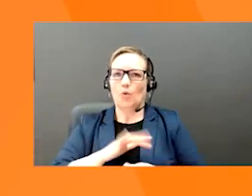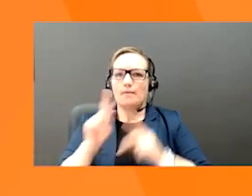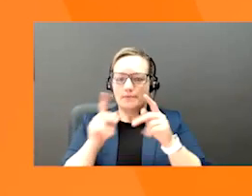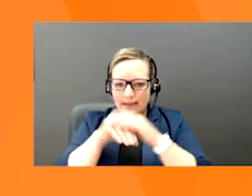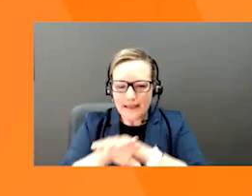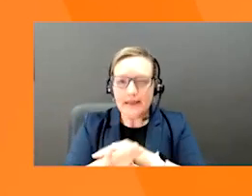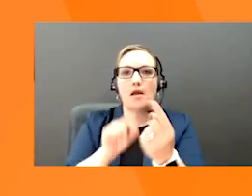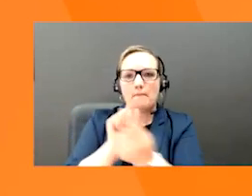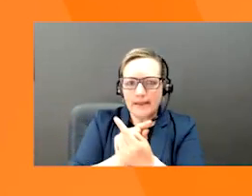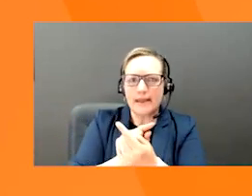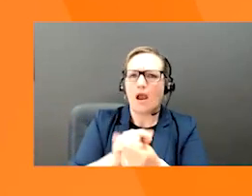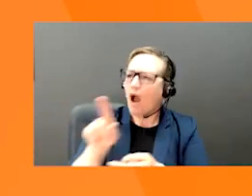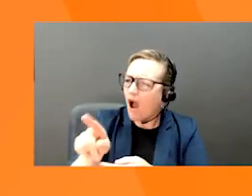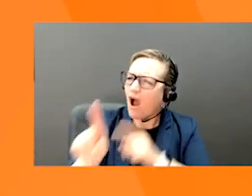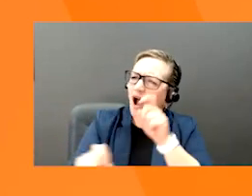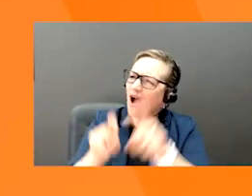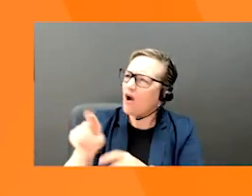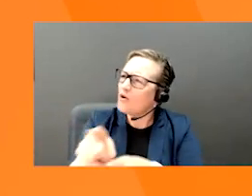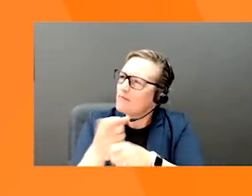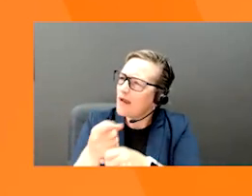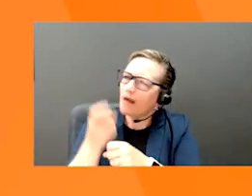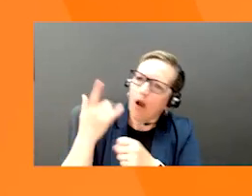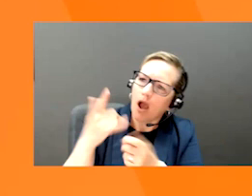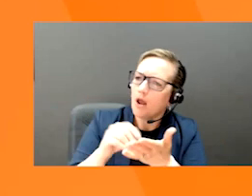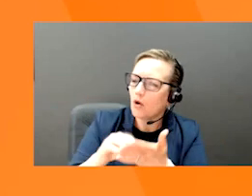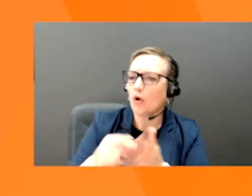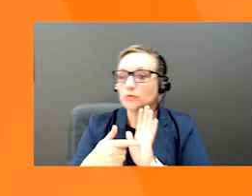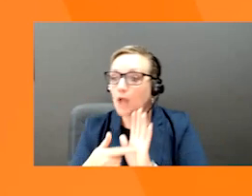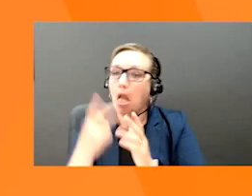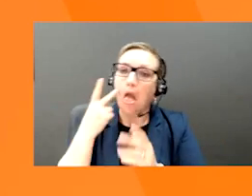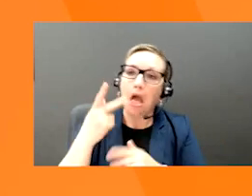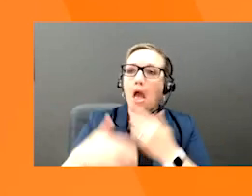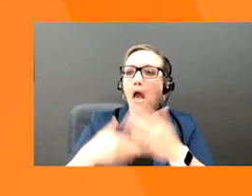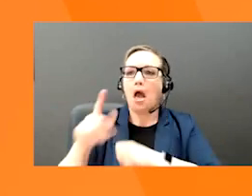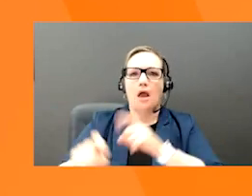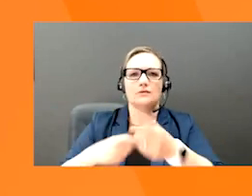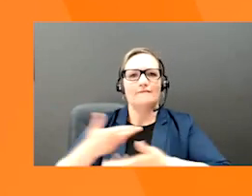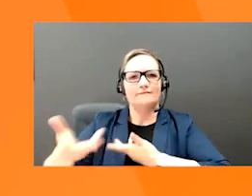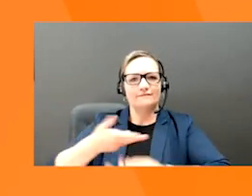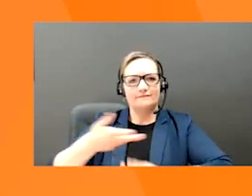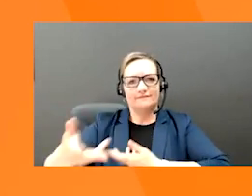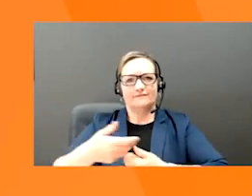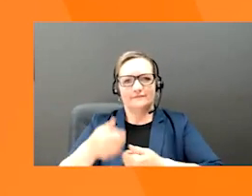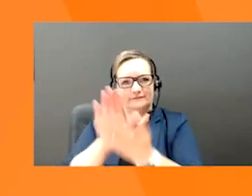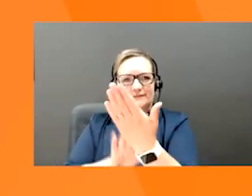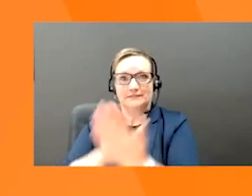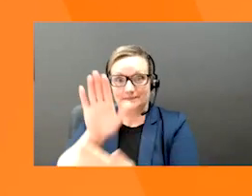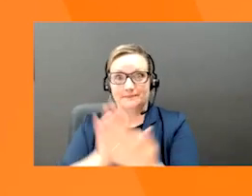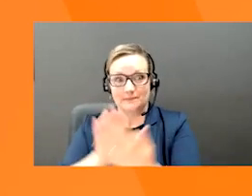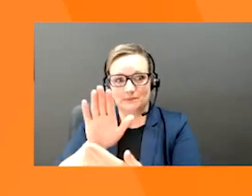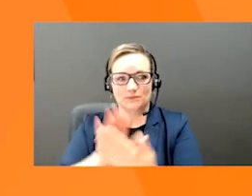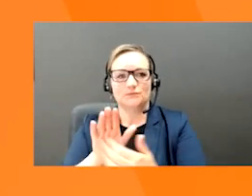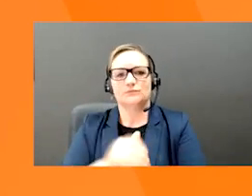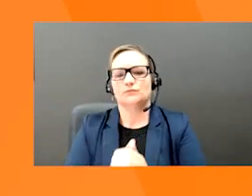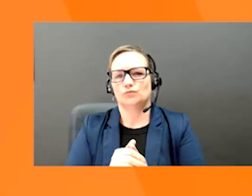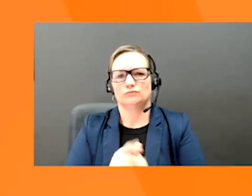can also meet you as a founder, learn about your story, and in addition, get a demo of the product and learn the features and benefits. And lastly, there's a two way